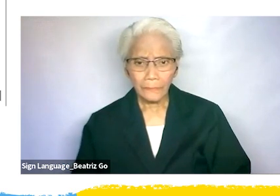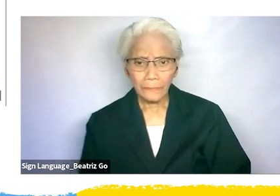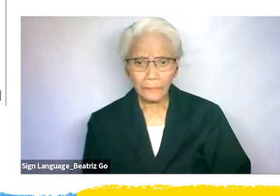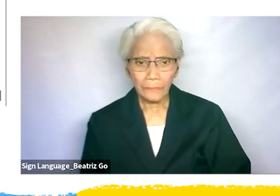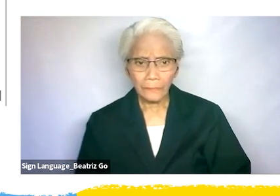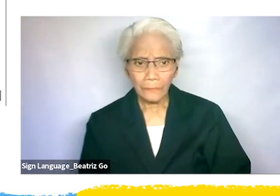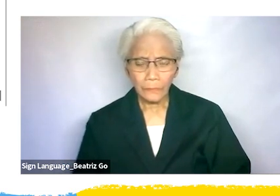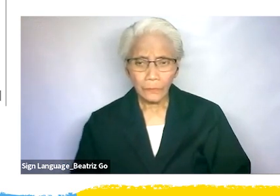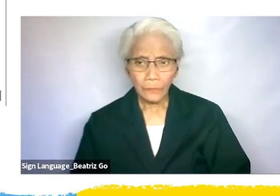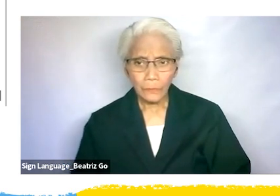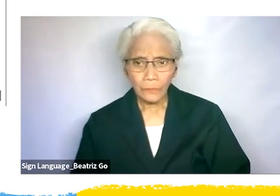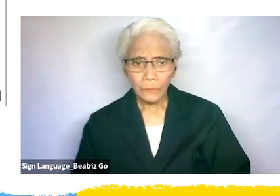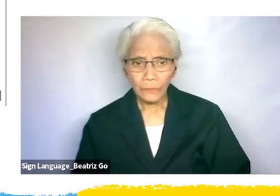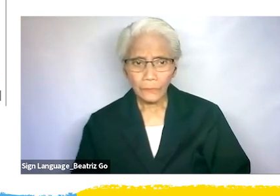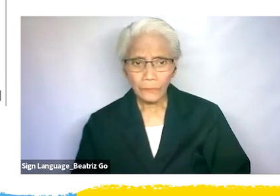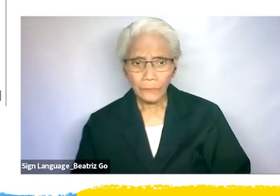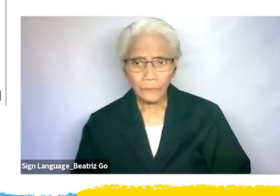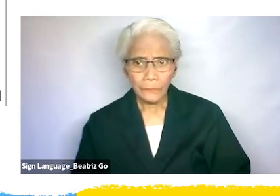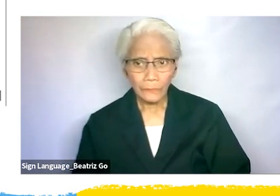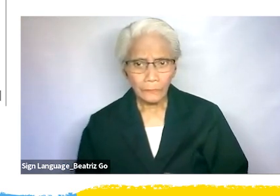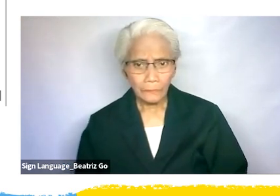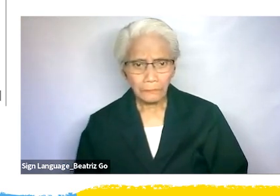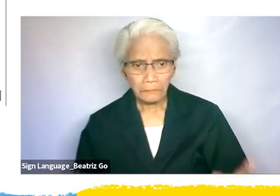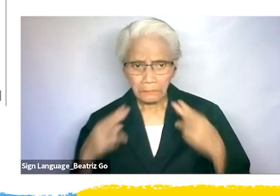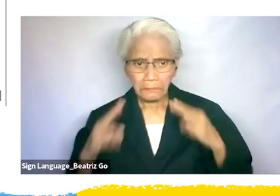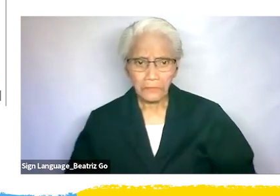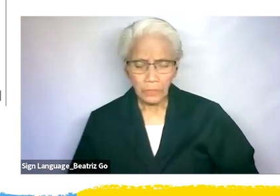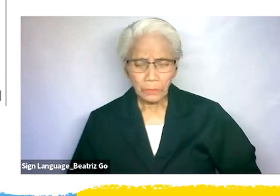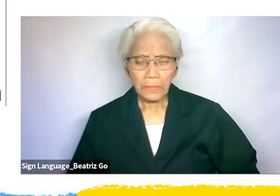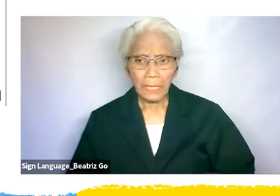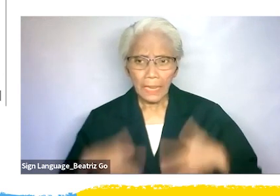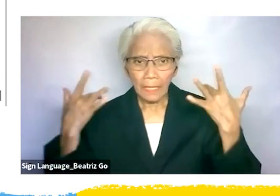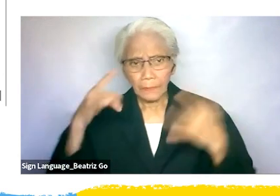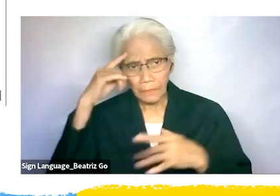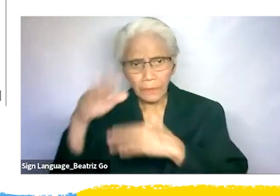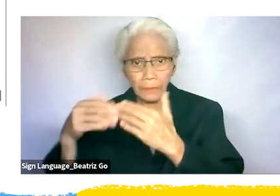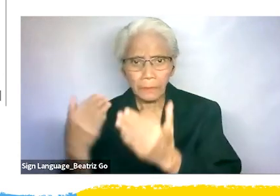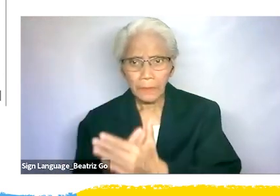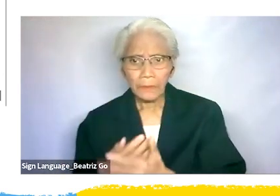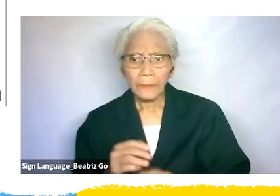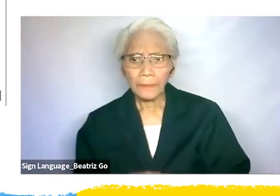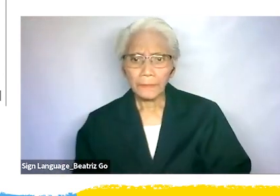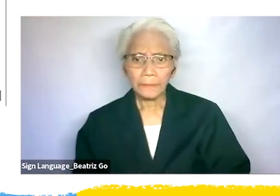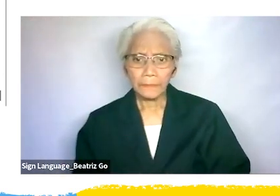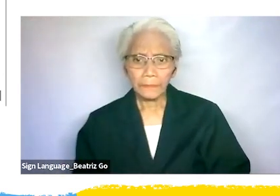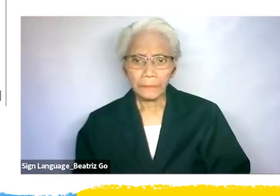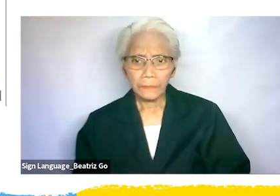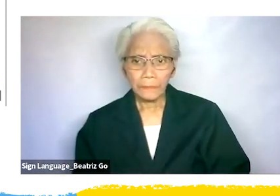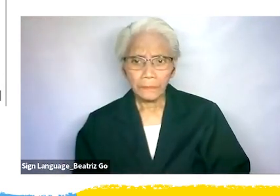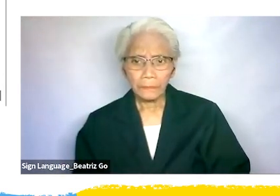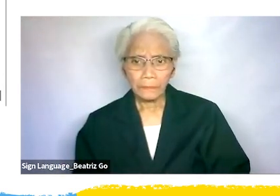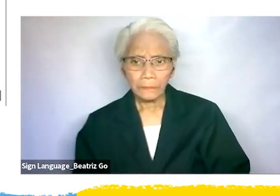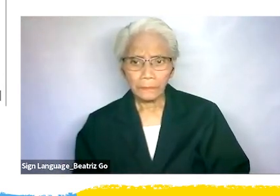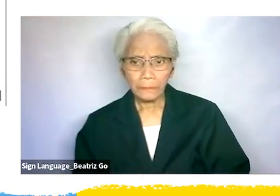for example, human life for all. Yeah, and then Thailand